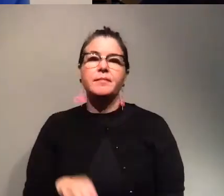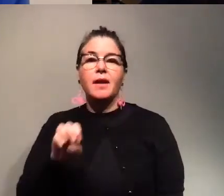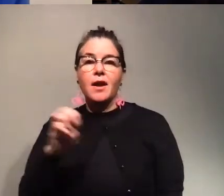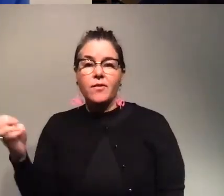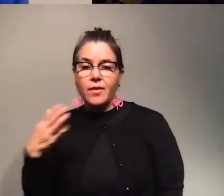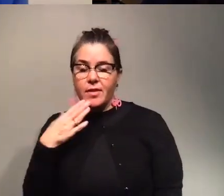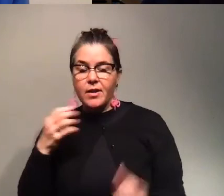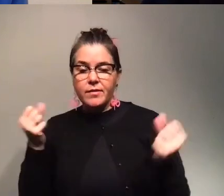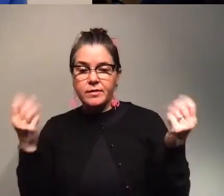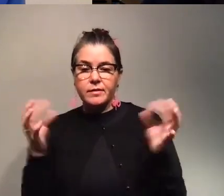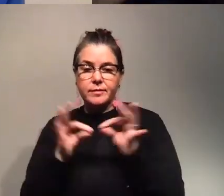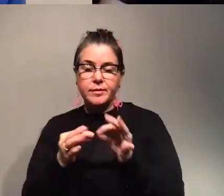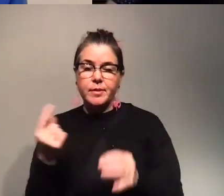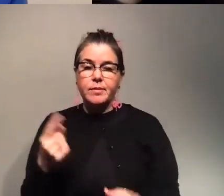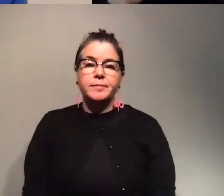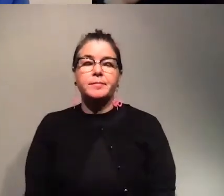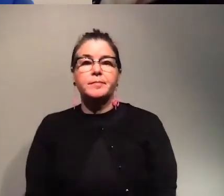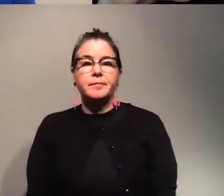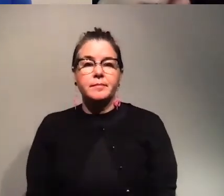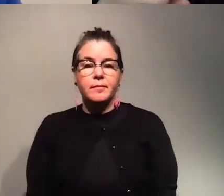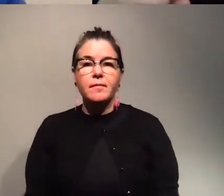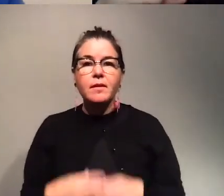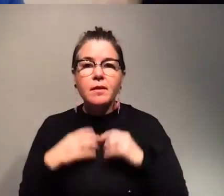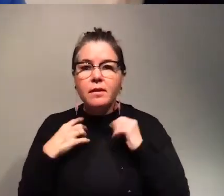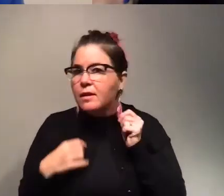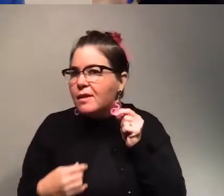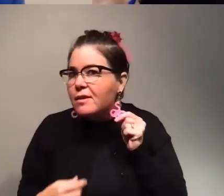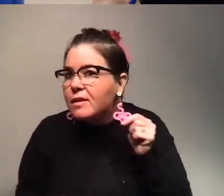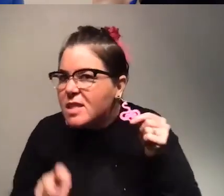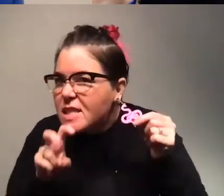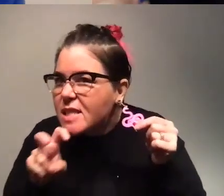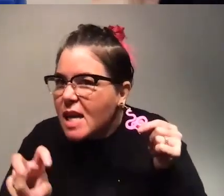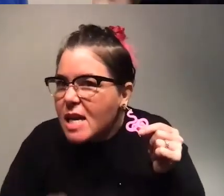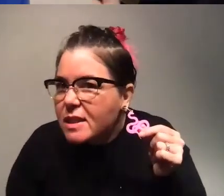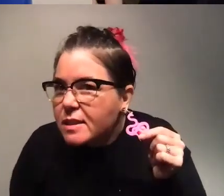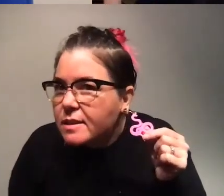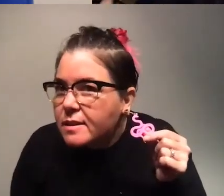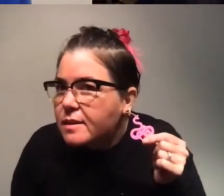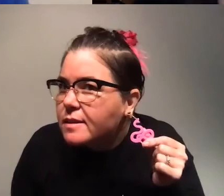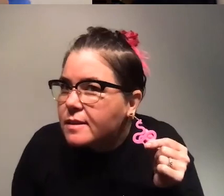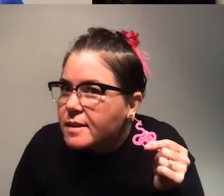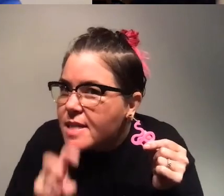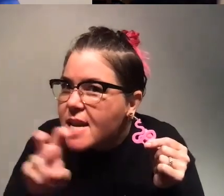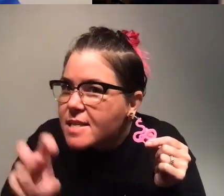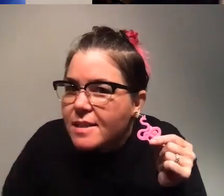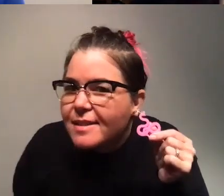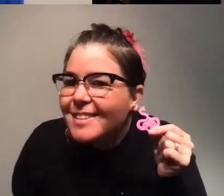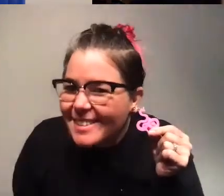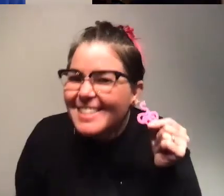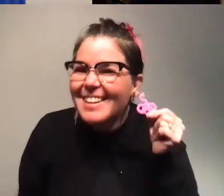thank you for signing as always also your flamingo earrings today are just so good they're snakes